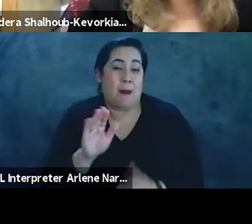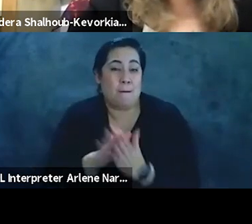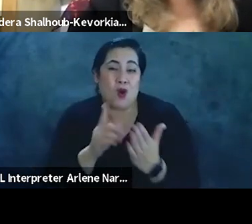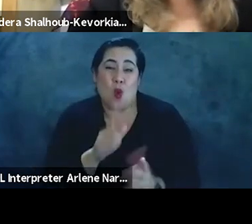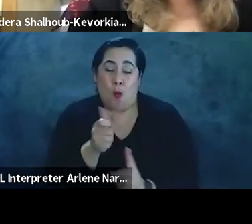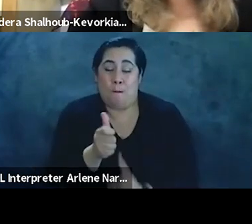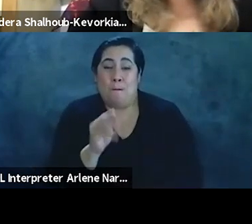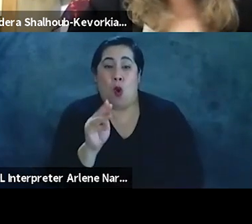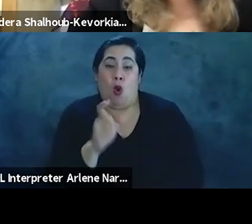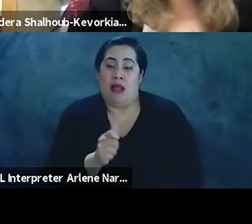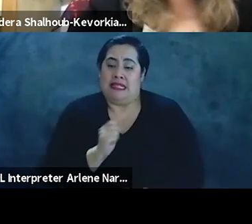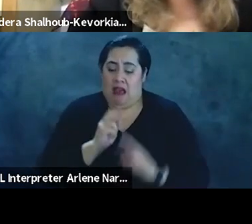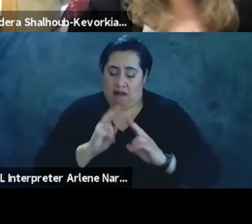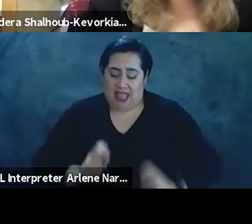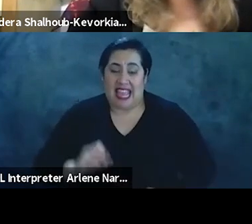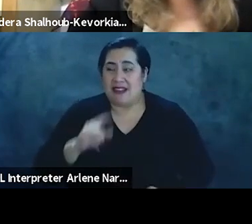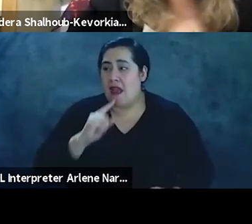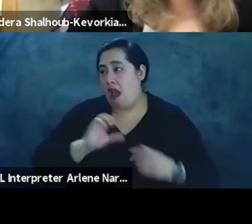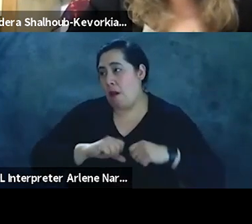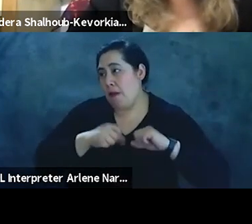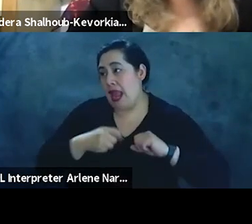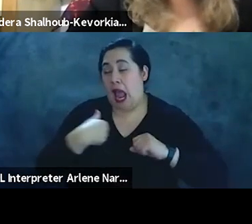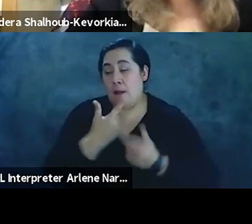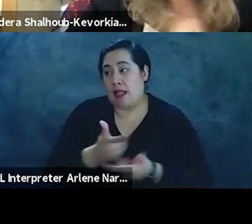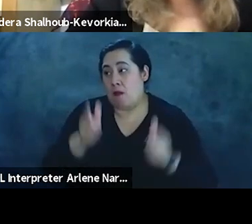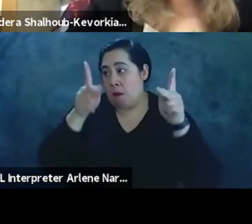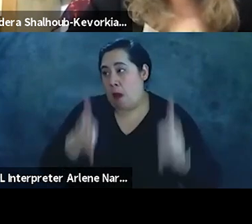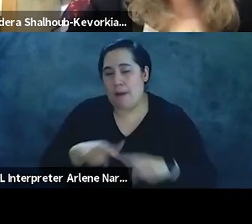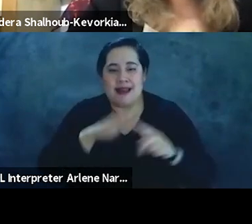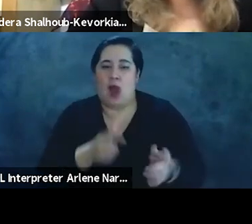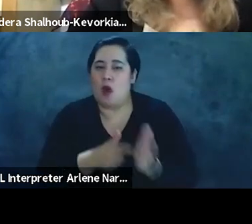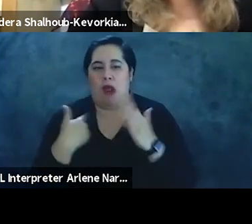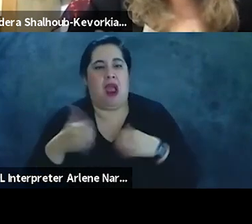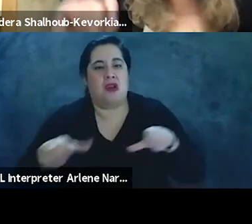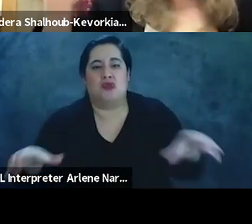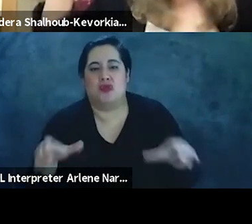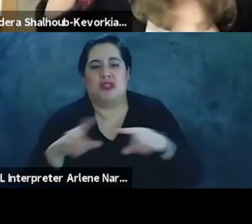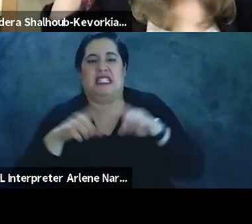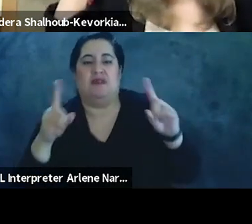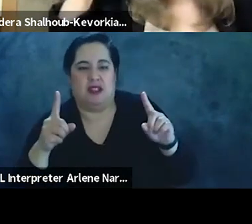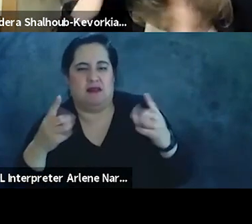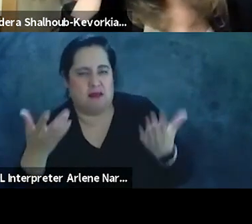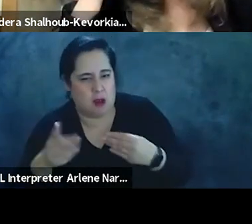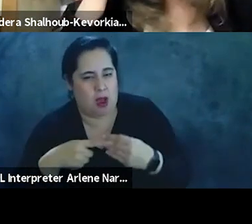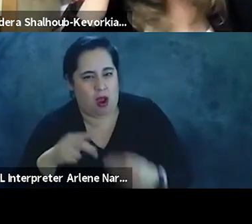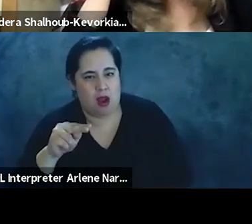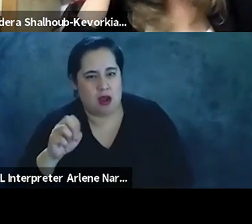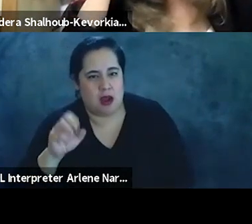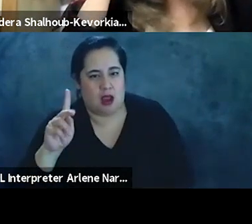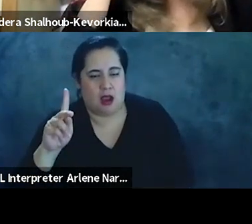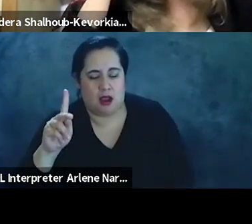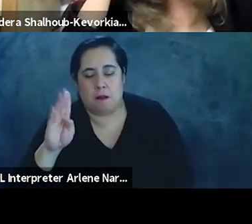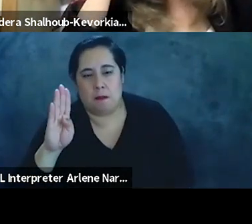which is if I say I'm pained by this, I'm a liberal subject, but it doesn't really require I do anything differently about the next, right? So I think there are these two